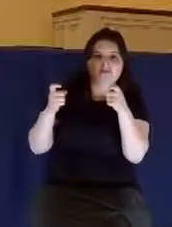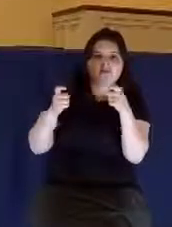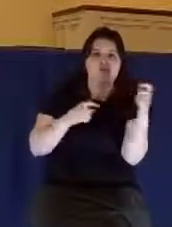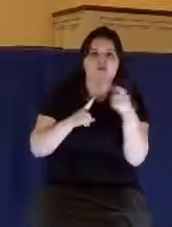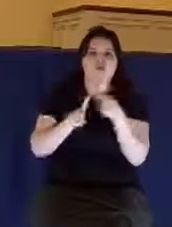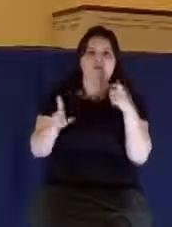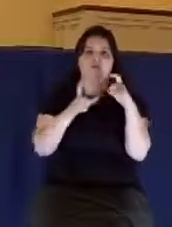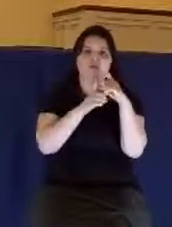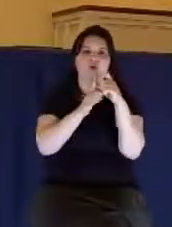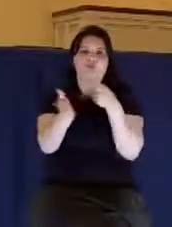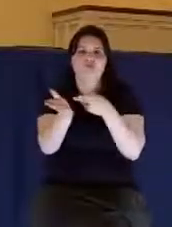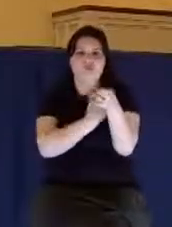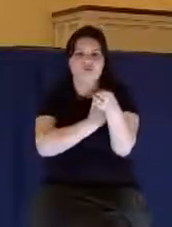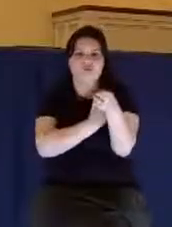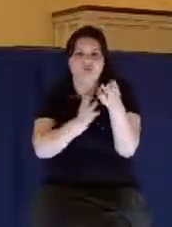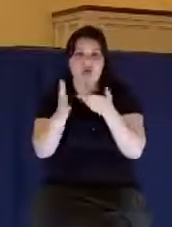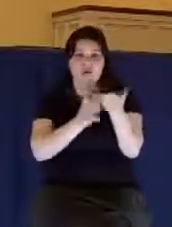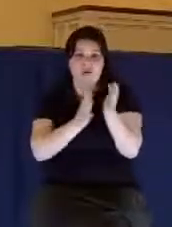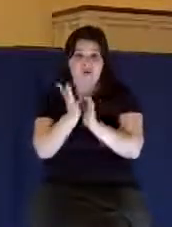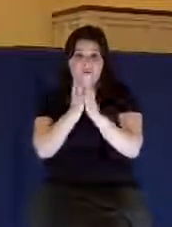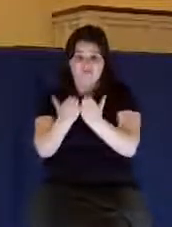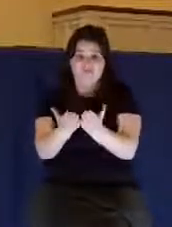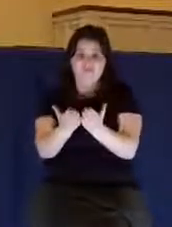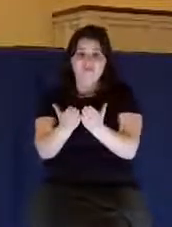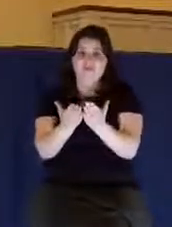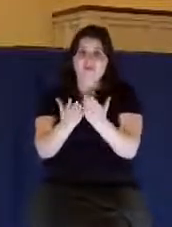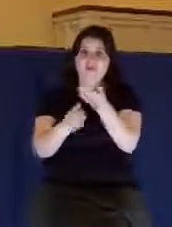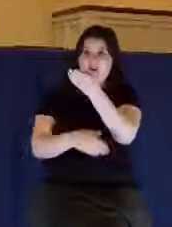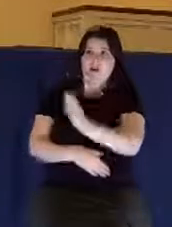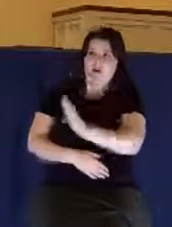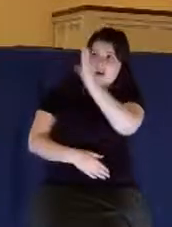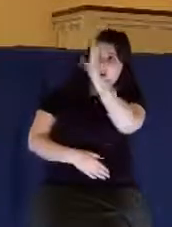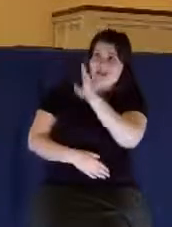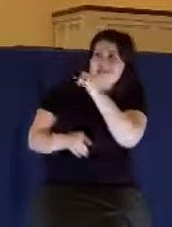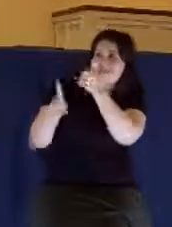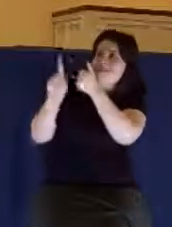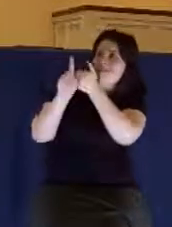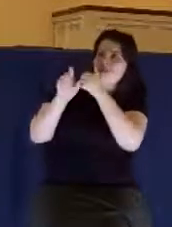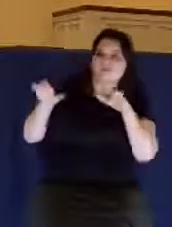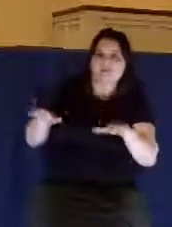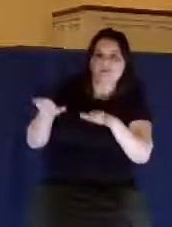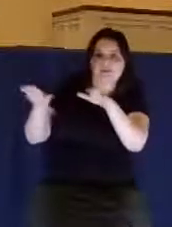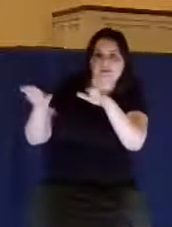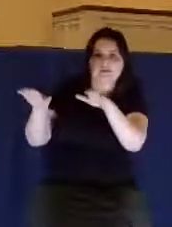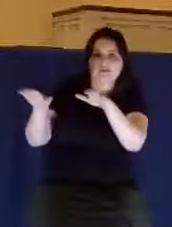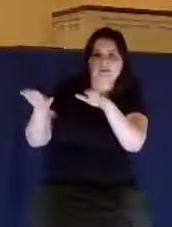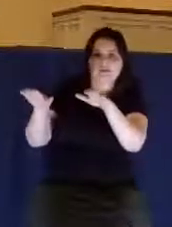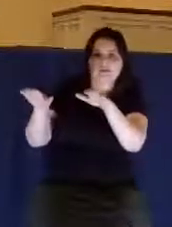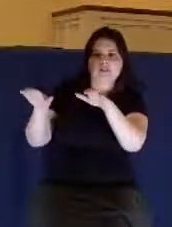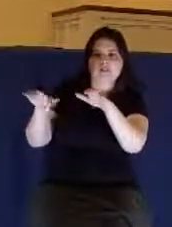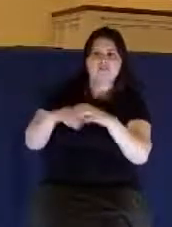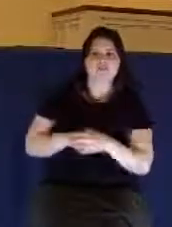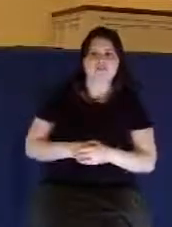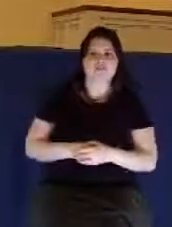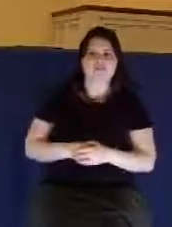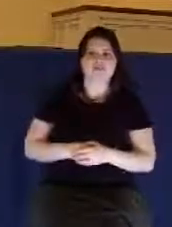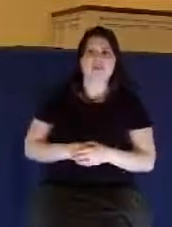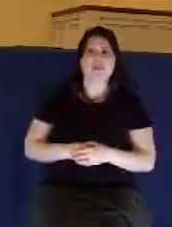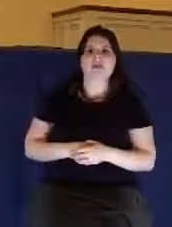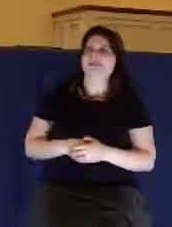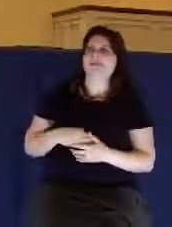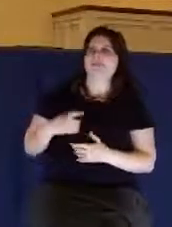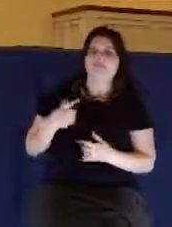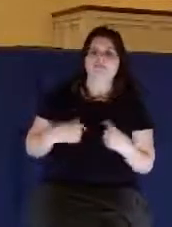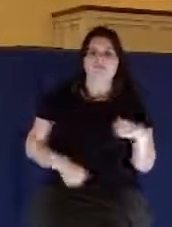of truth. It was through the word of God that God did it. He made us of the finest of his creation.